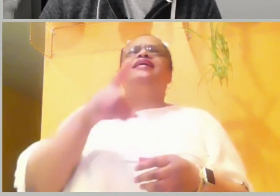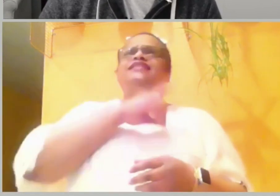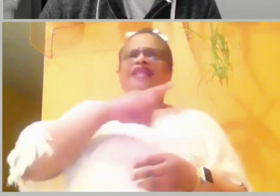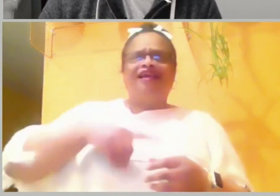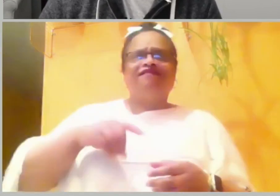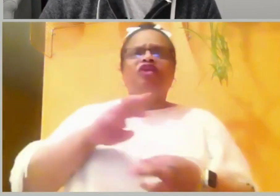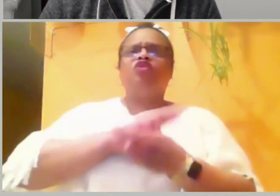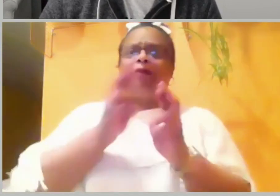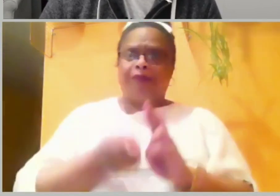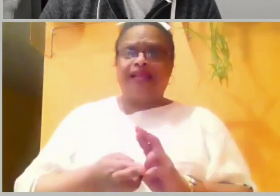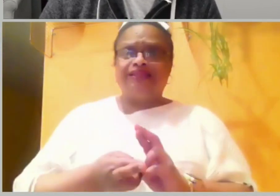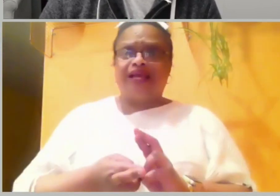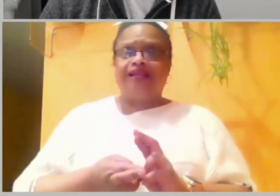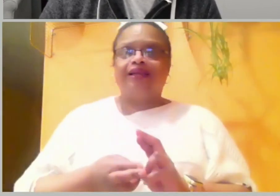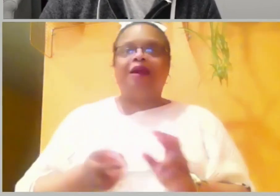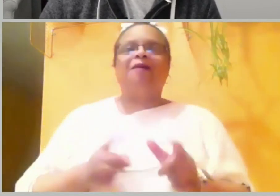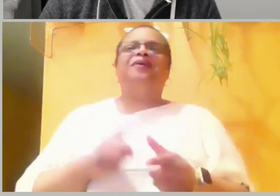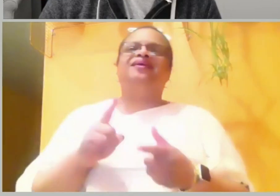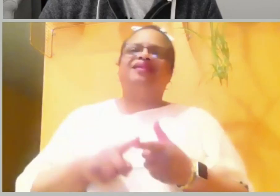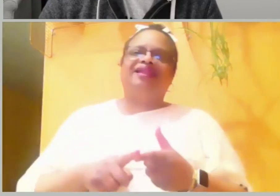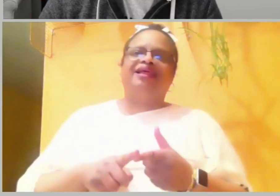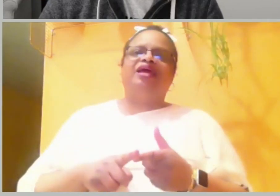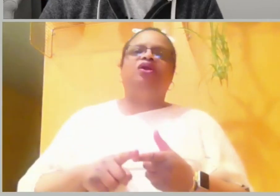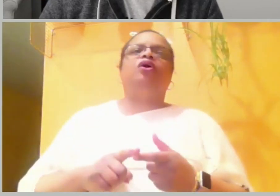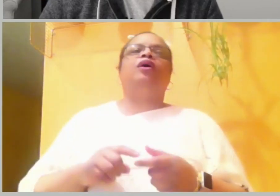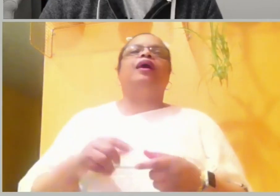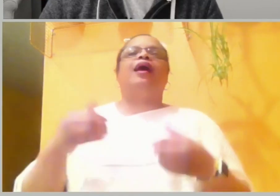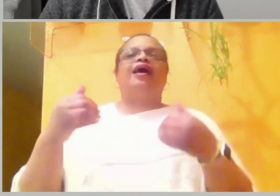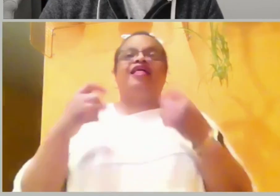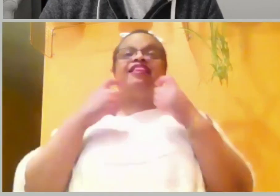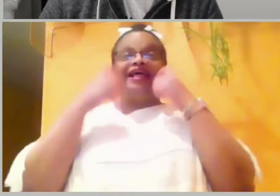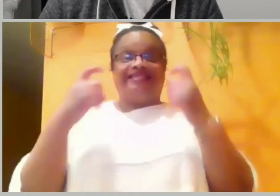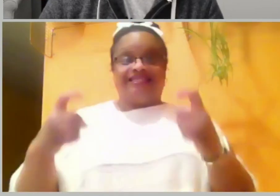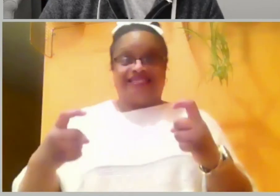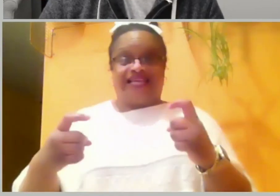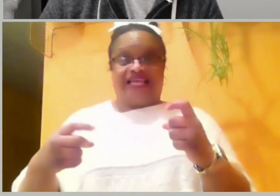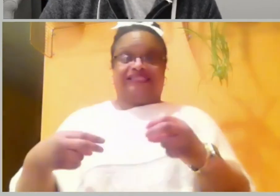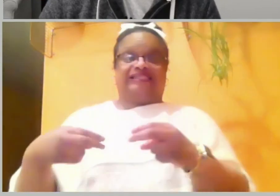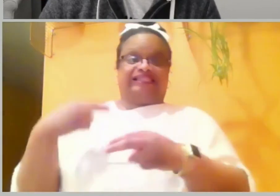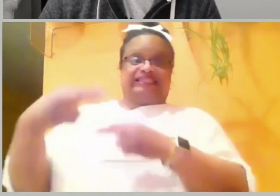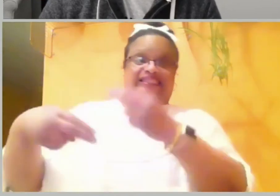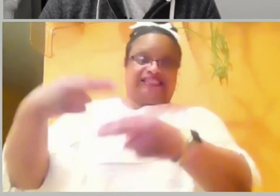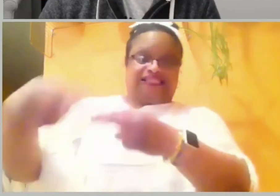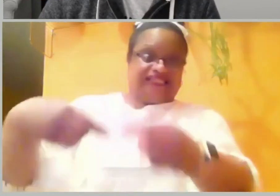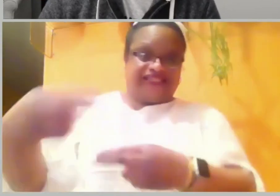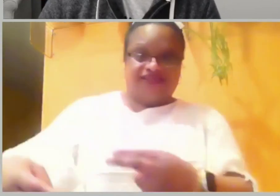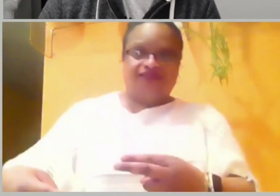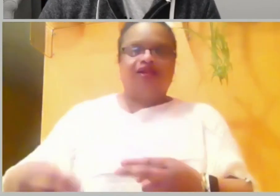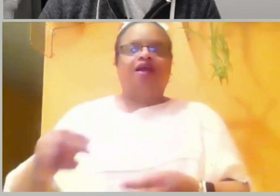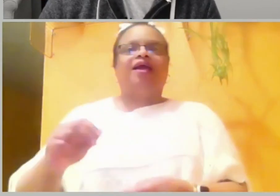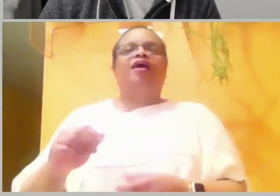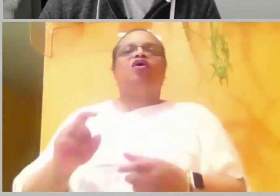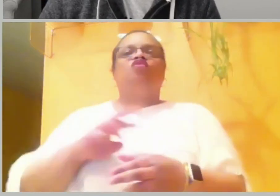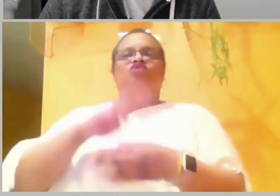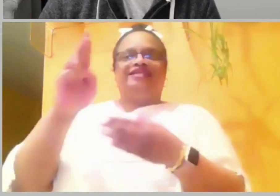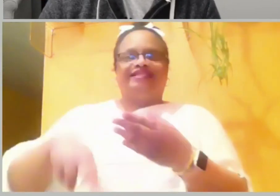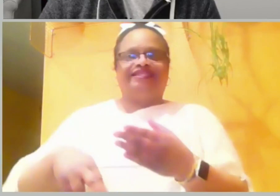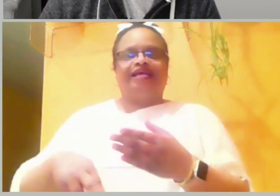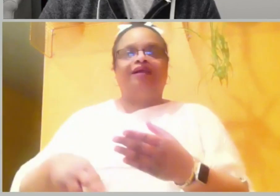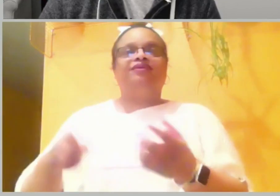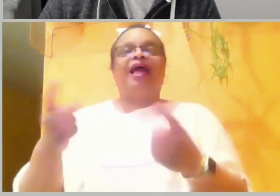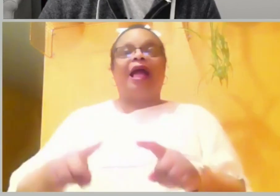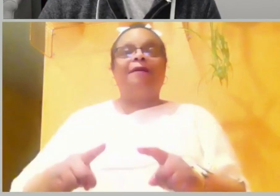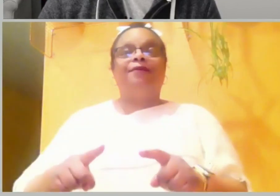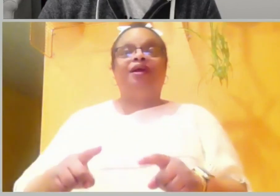and was killed by Joab and his army, despite David giving orders to all of his men not to harm Absalom.